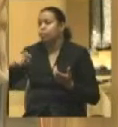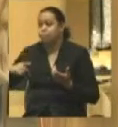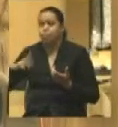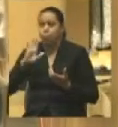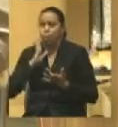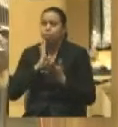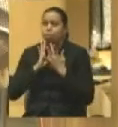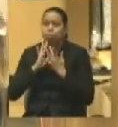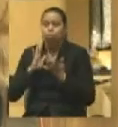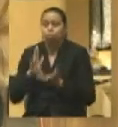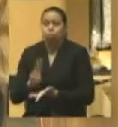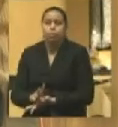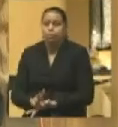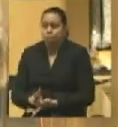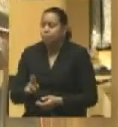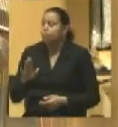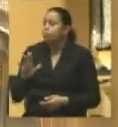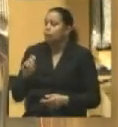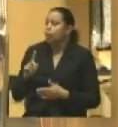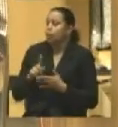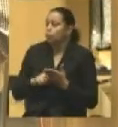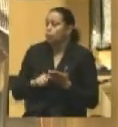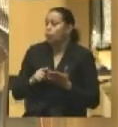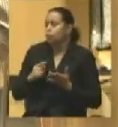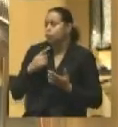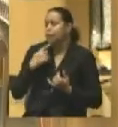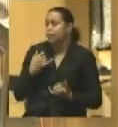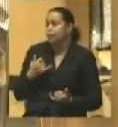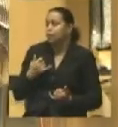dire straits. But what, you're saying is that, um,